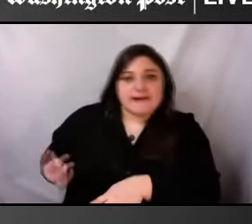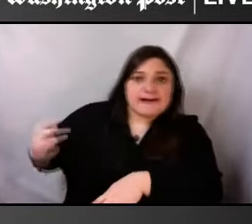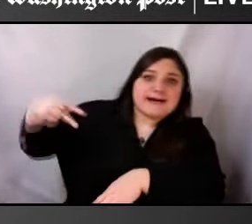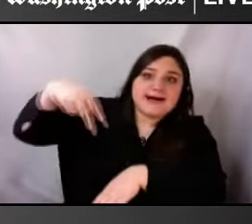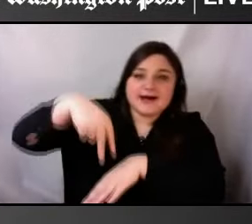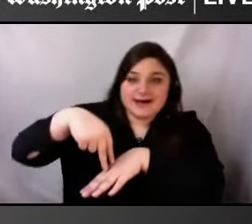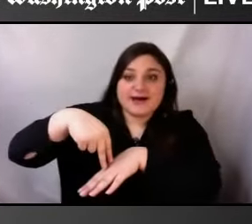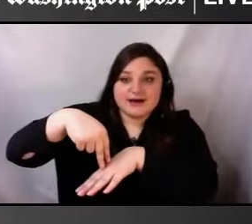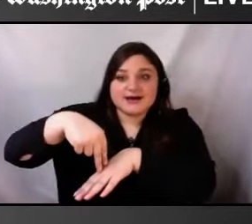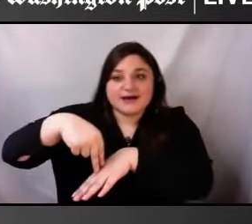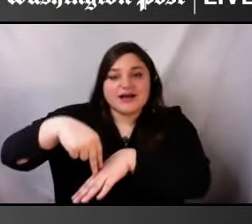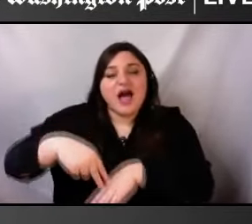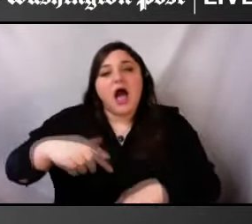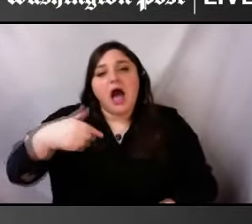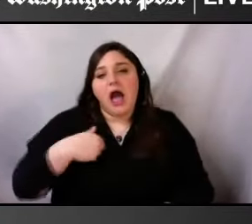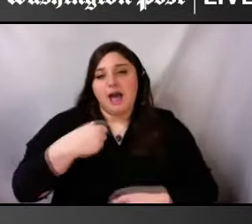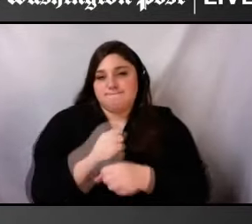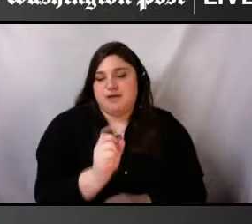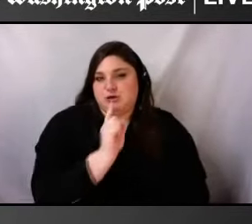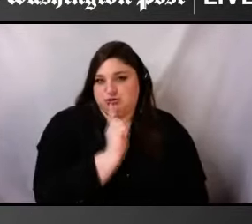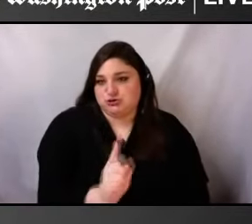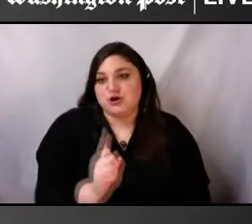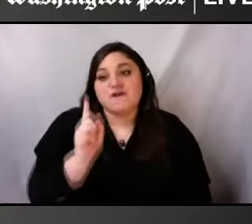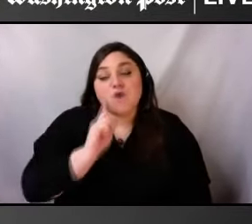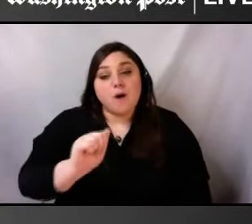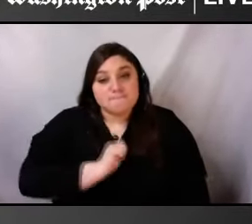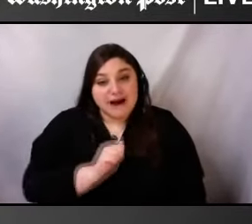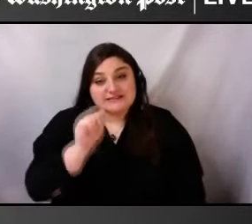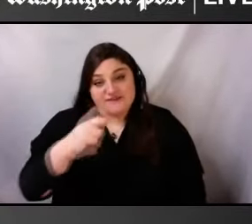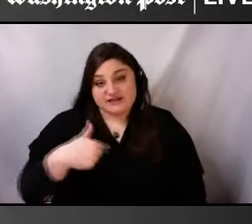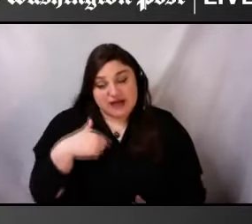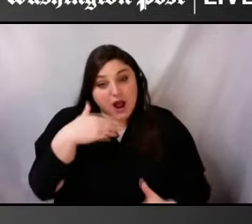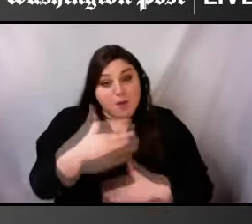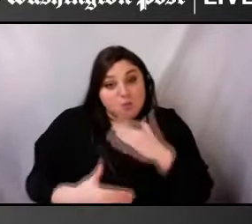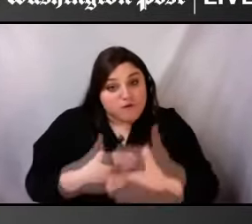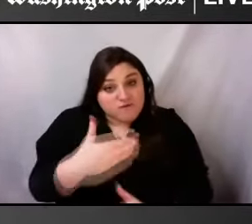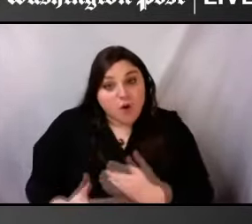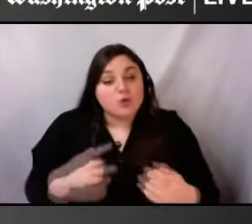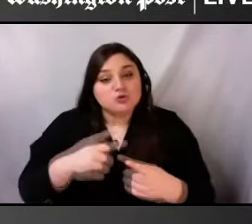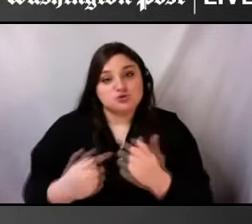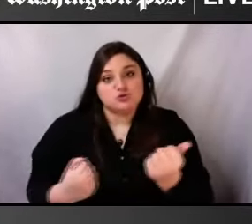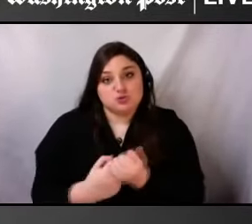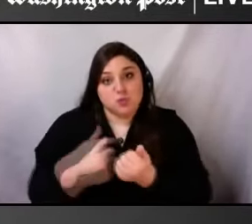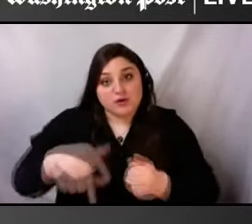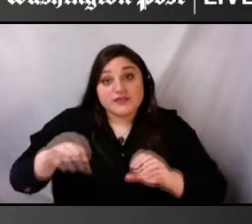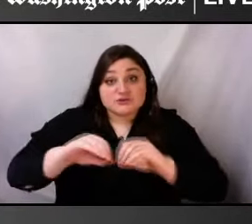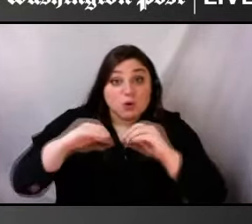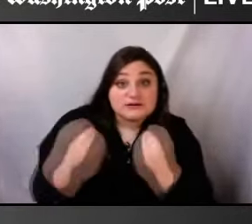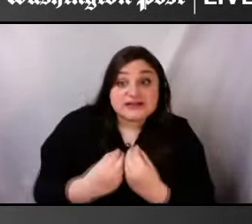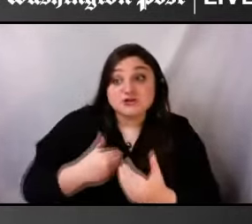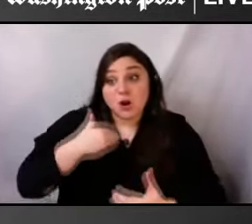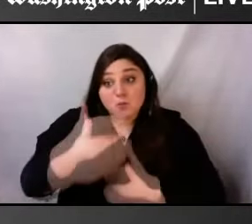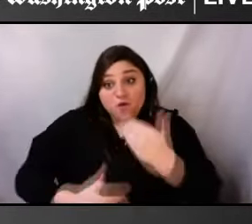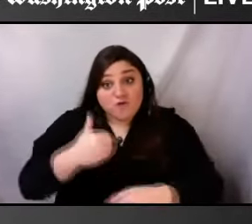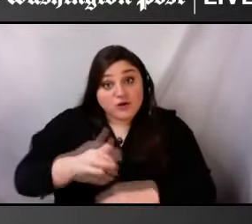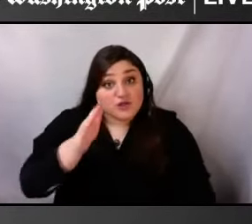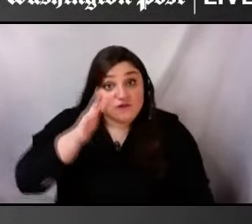move forward, as I support this organization to move forward, that what we're talking about this afternoon